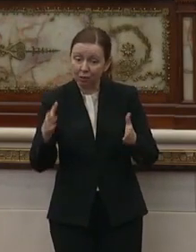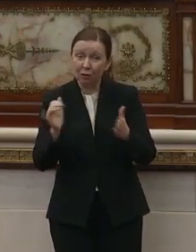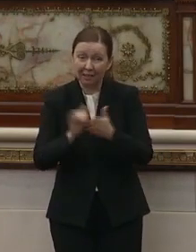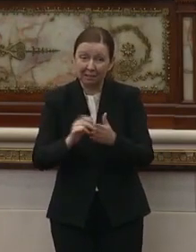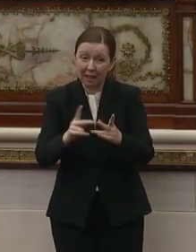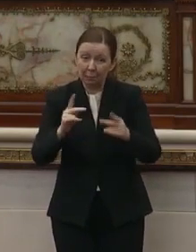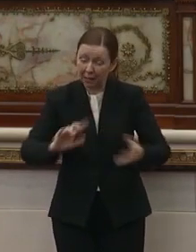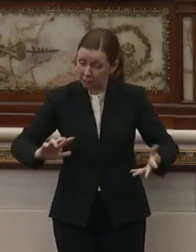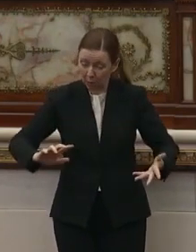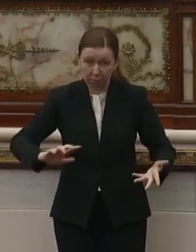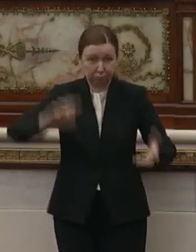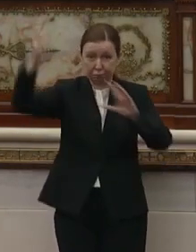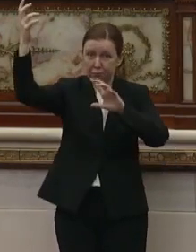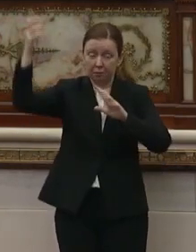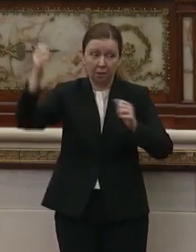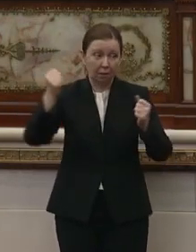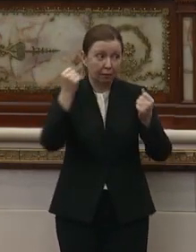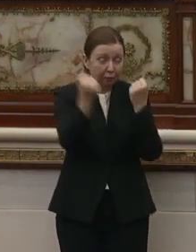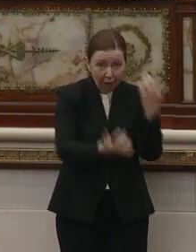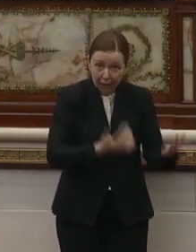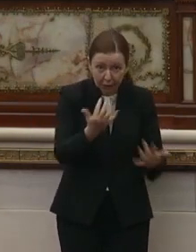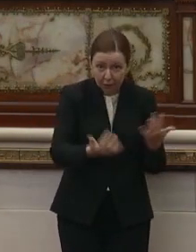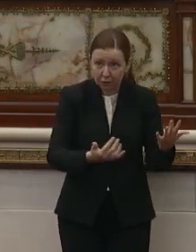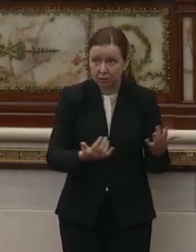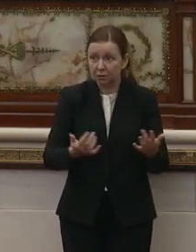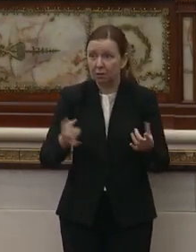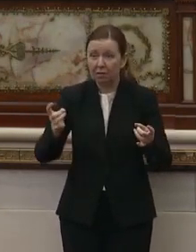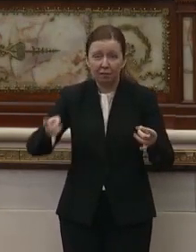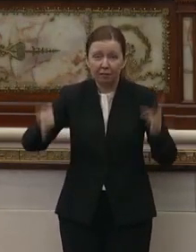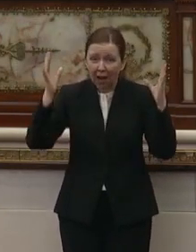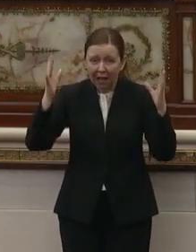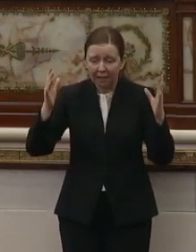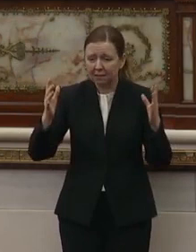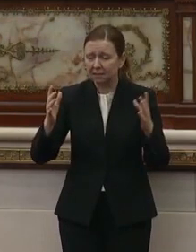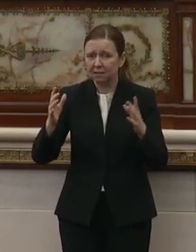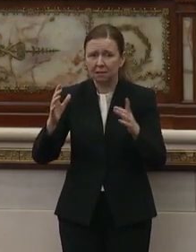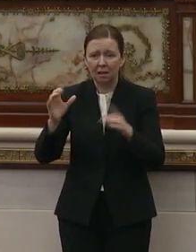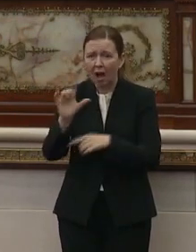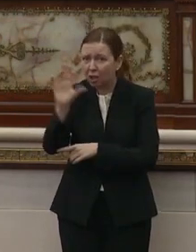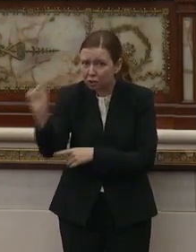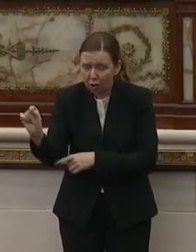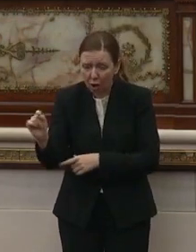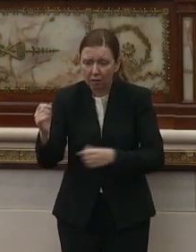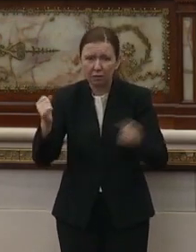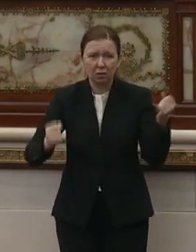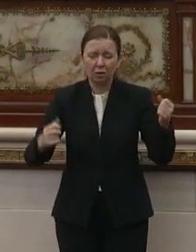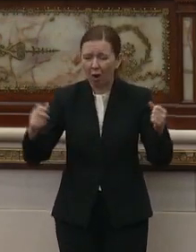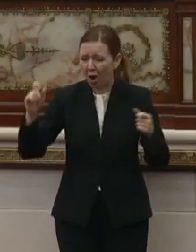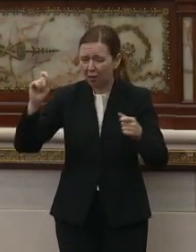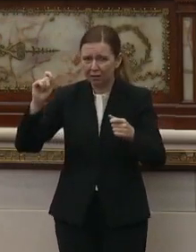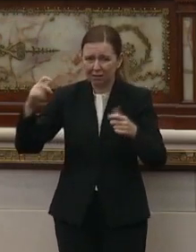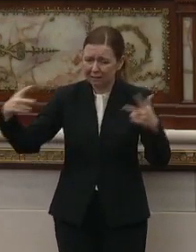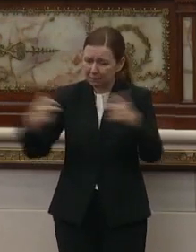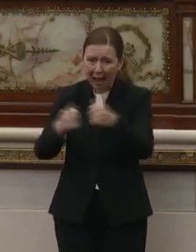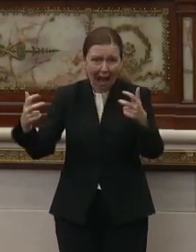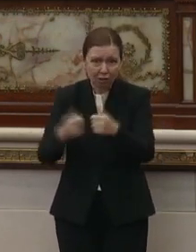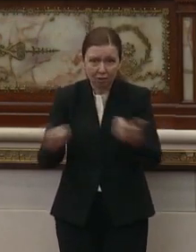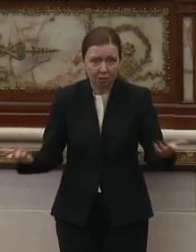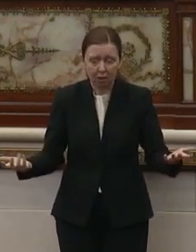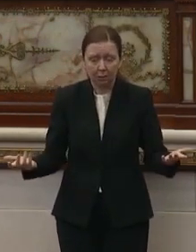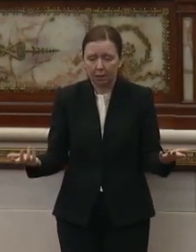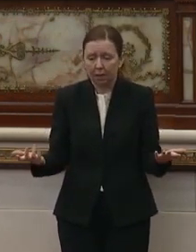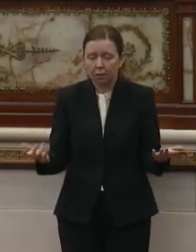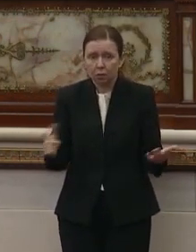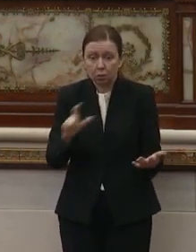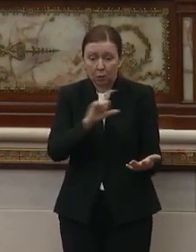lit up. Fires, violence, assaults, cars being smashed into each other. And